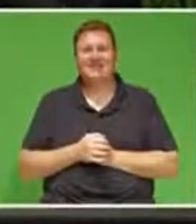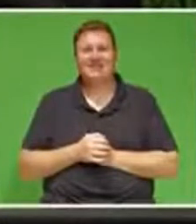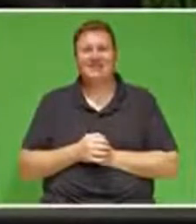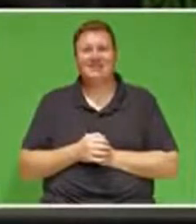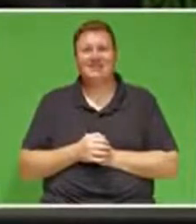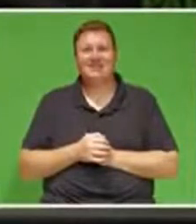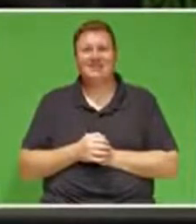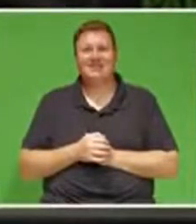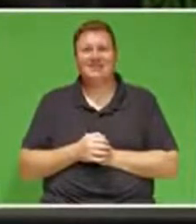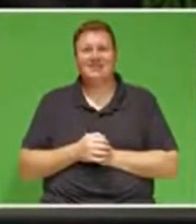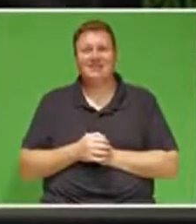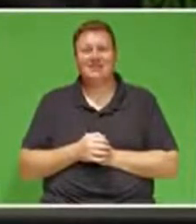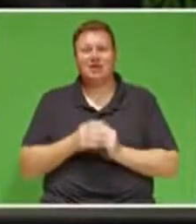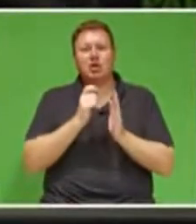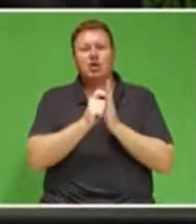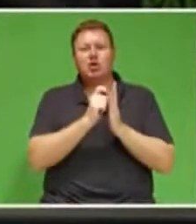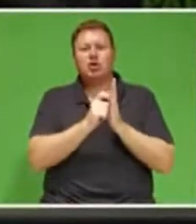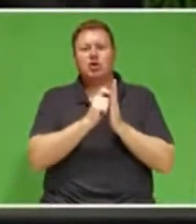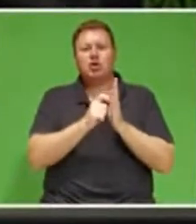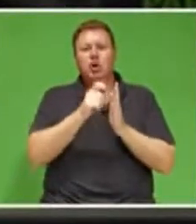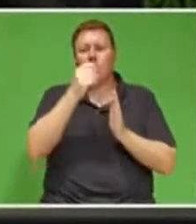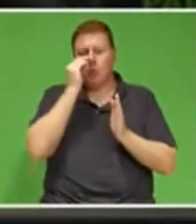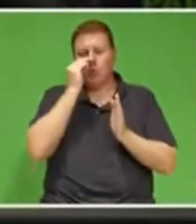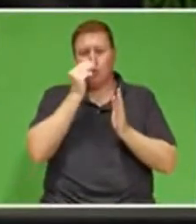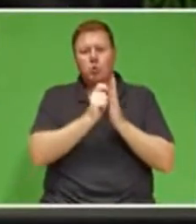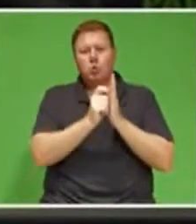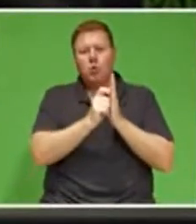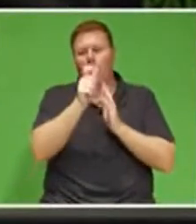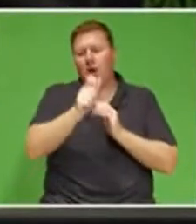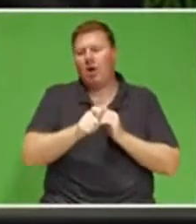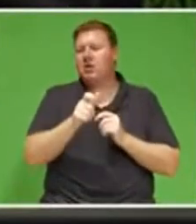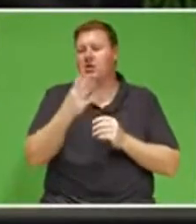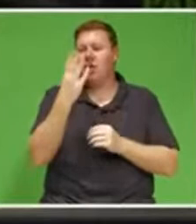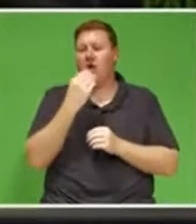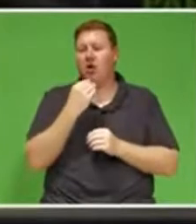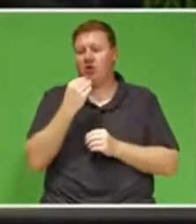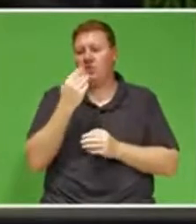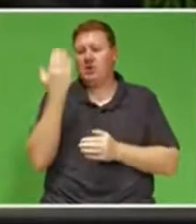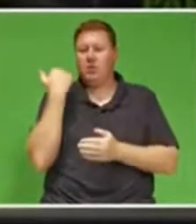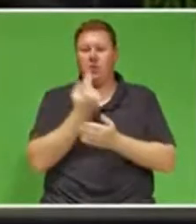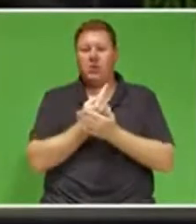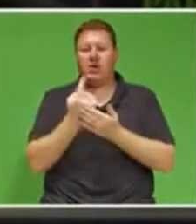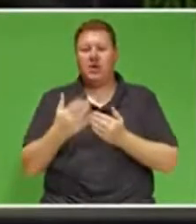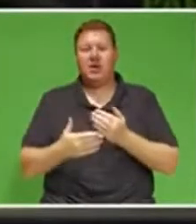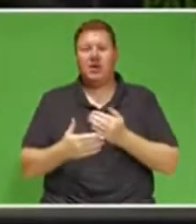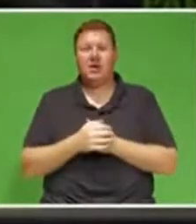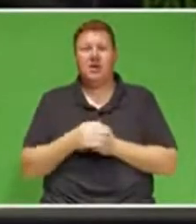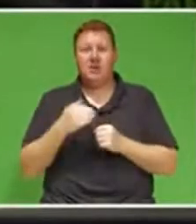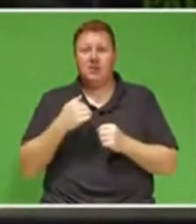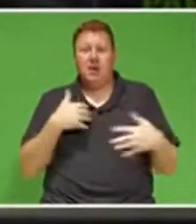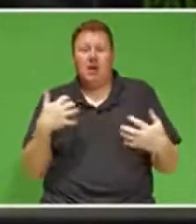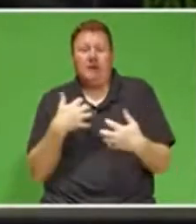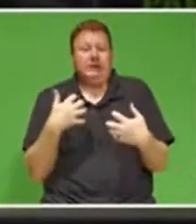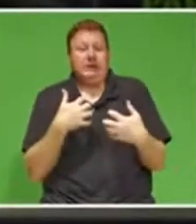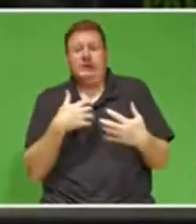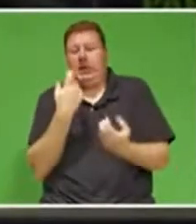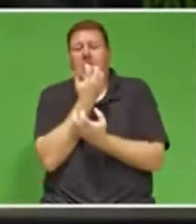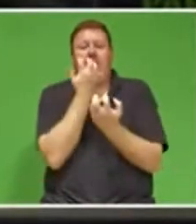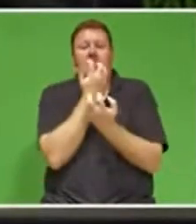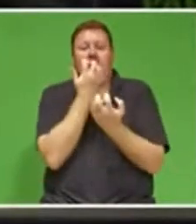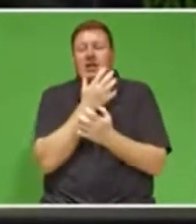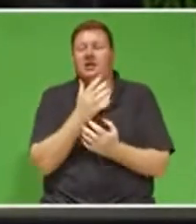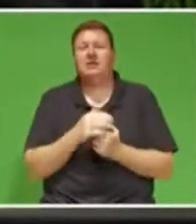A journalist asked me over the weekend whether I was ever terrified or scared.